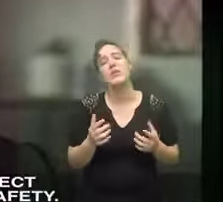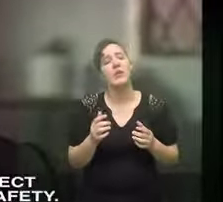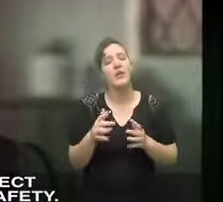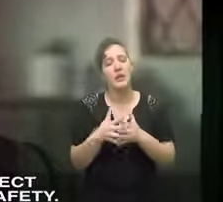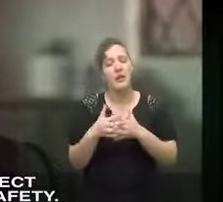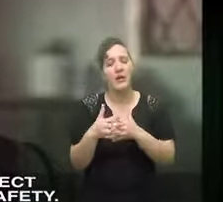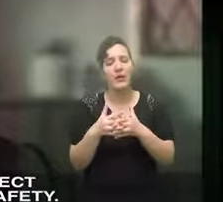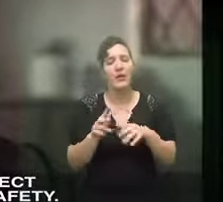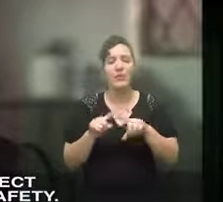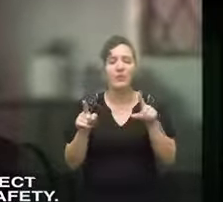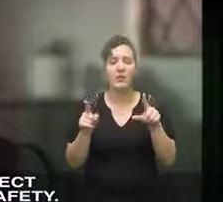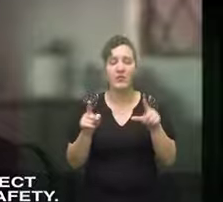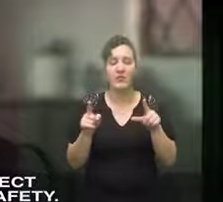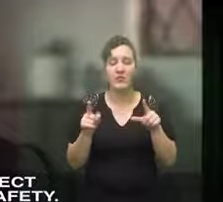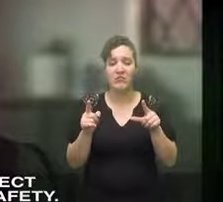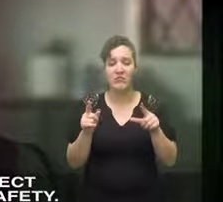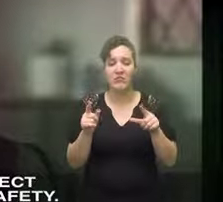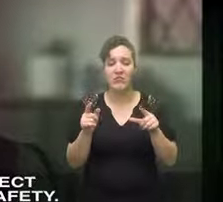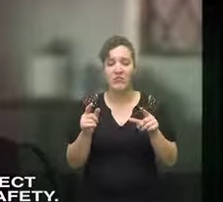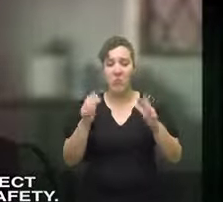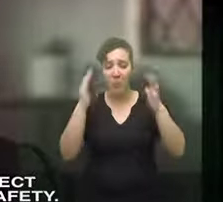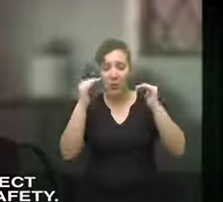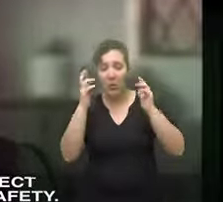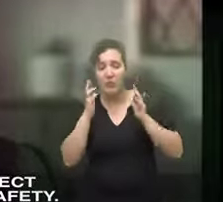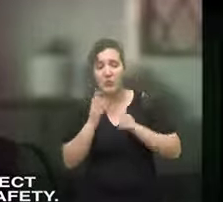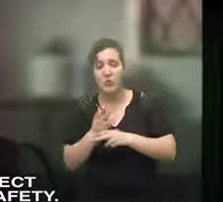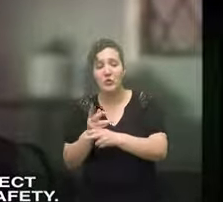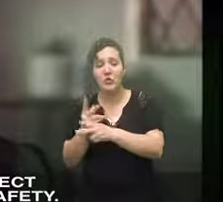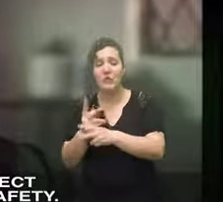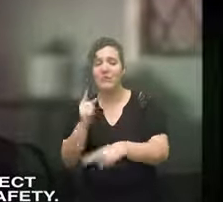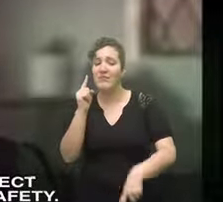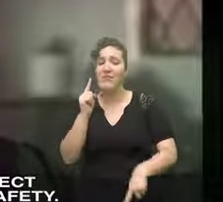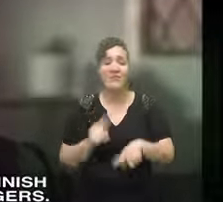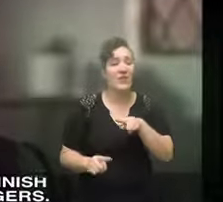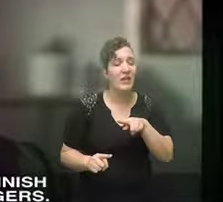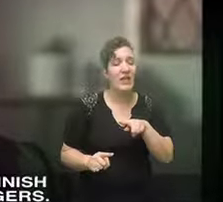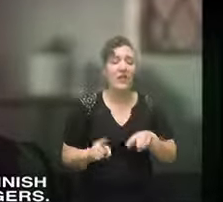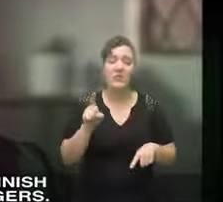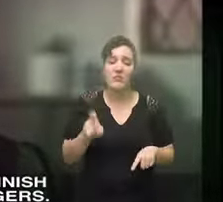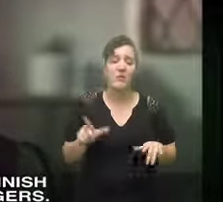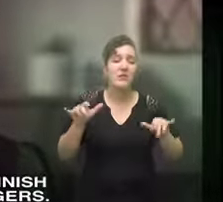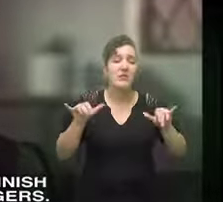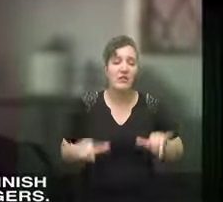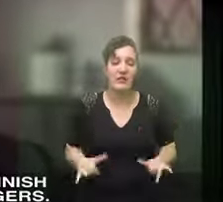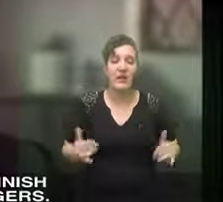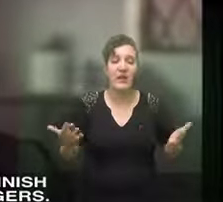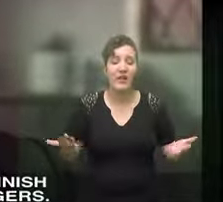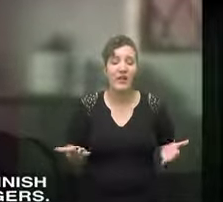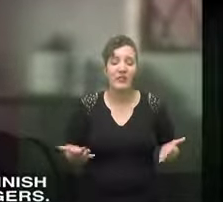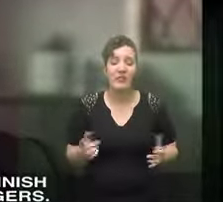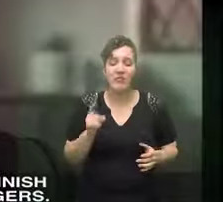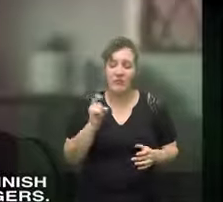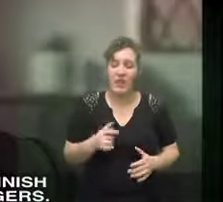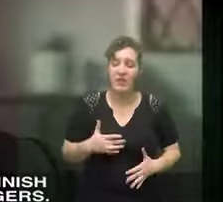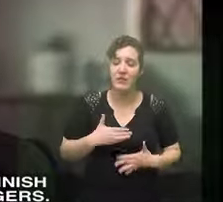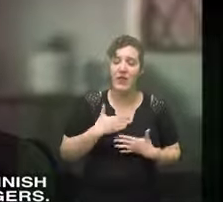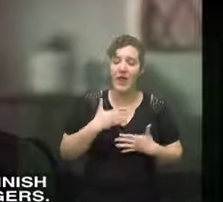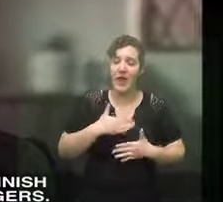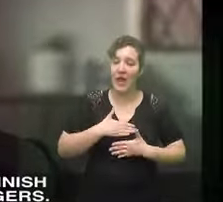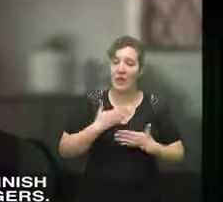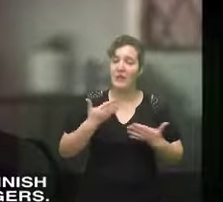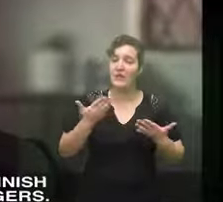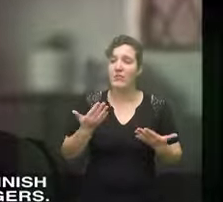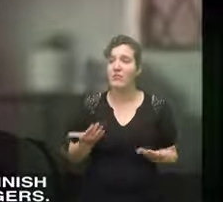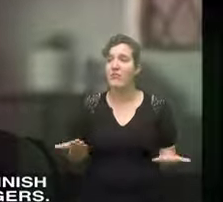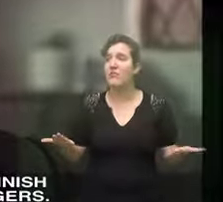but there's no prospect of ever returning in safety I must be content to finish my